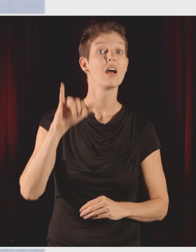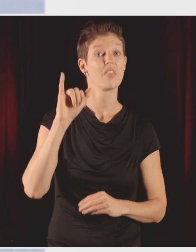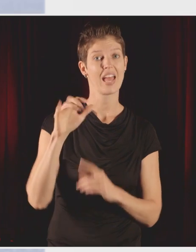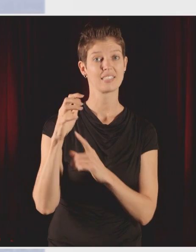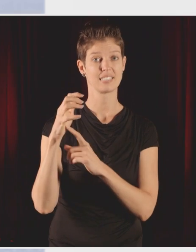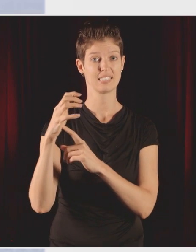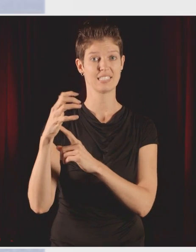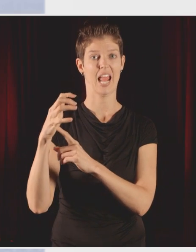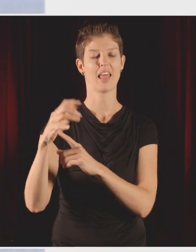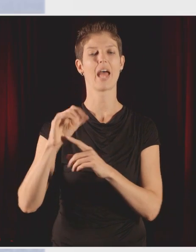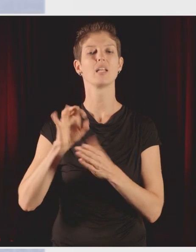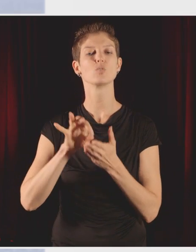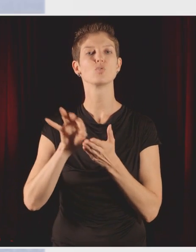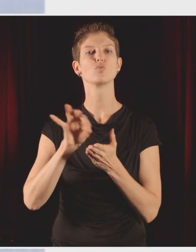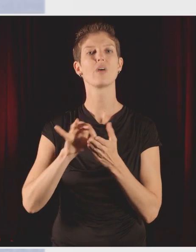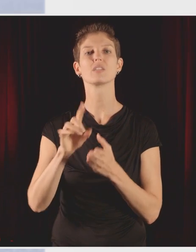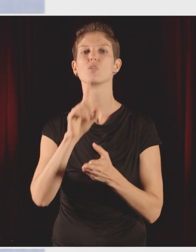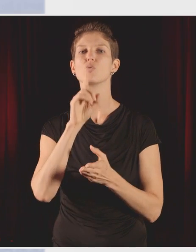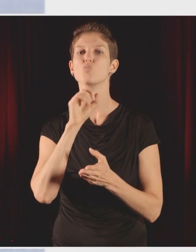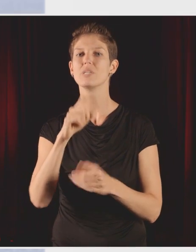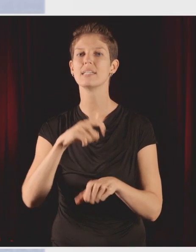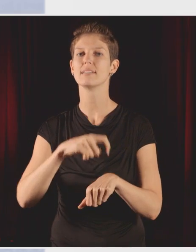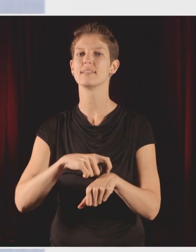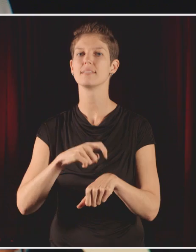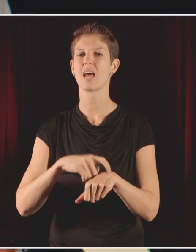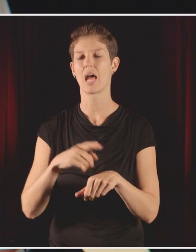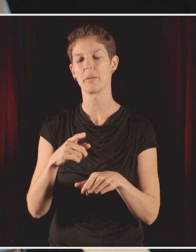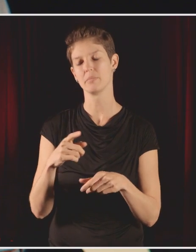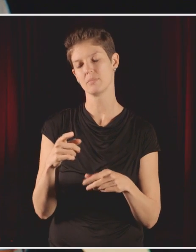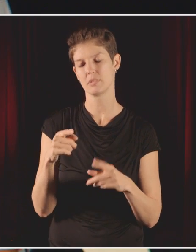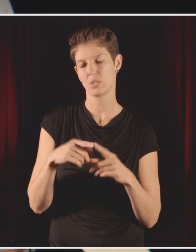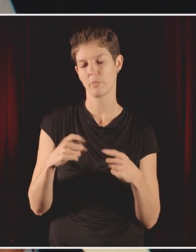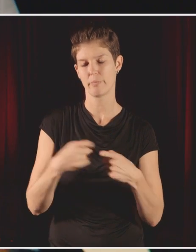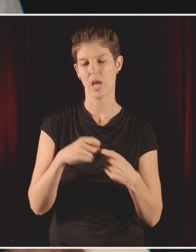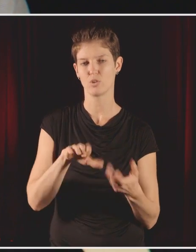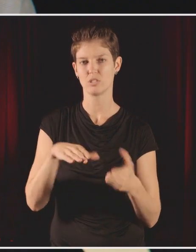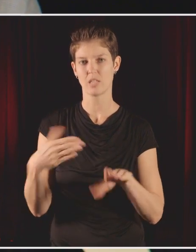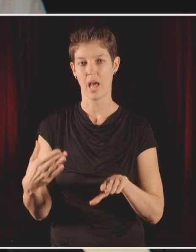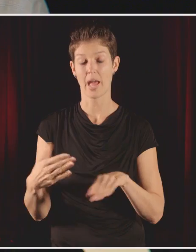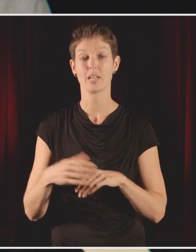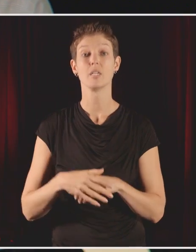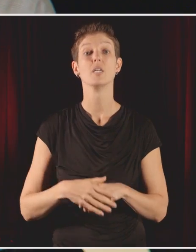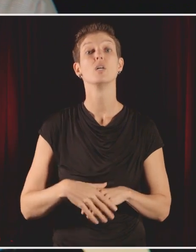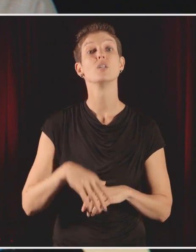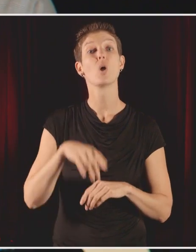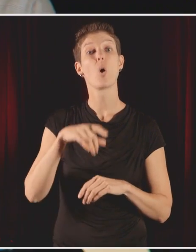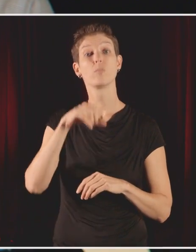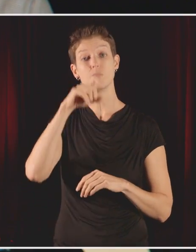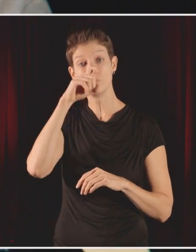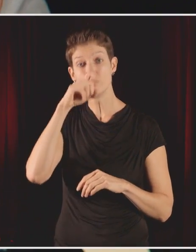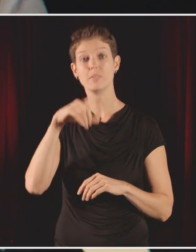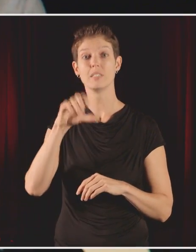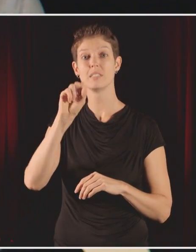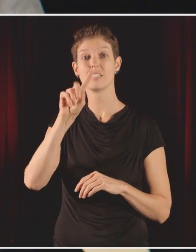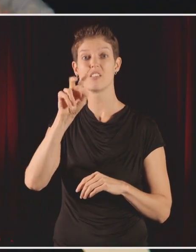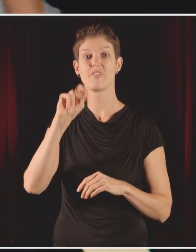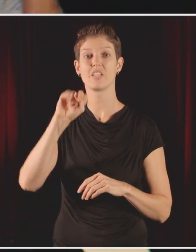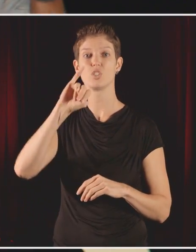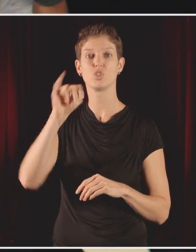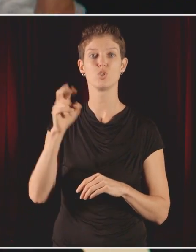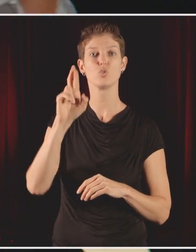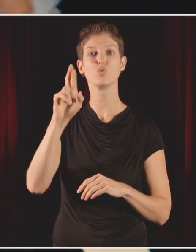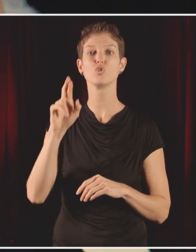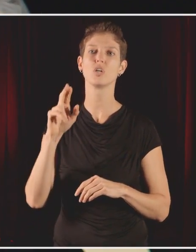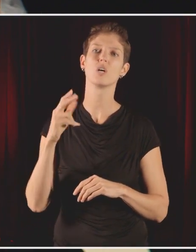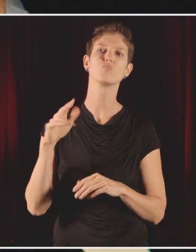can track individual birds in real time sometimes until the battery goes dead. for three years, Stephen Jr. flew around. Nobody actually saw him. went